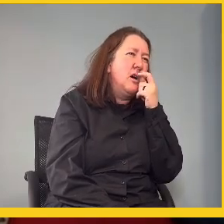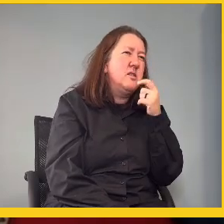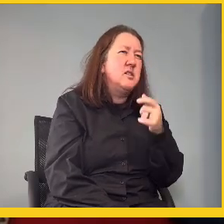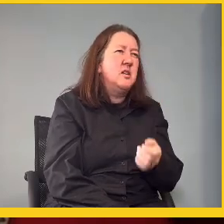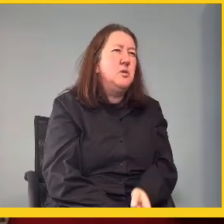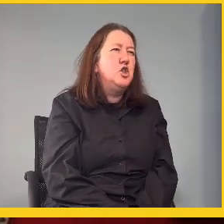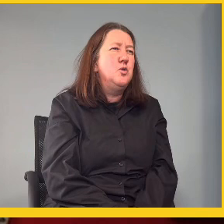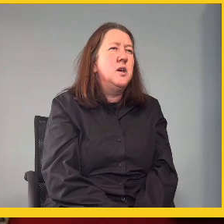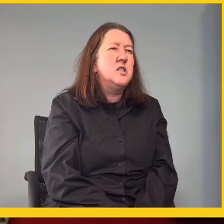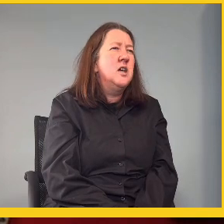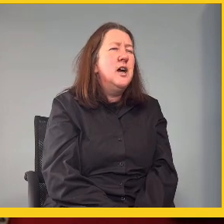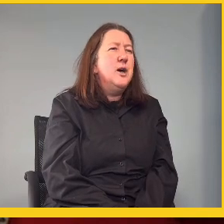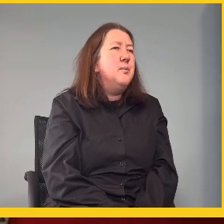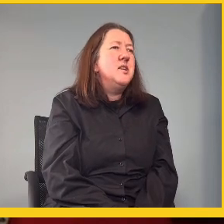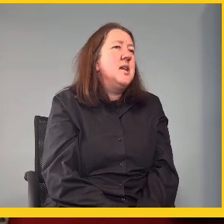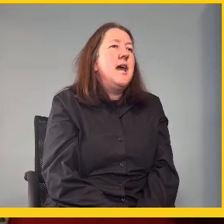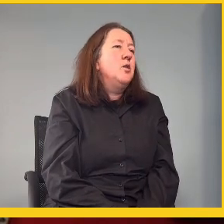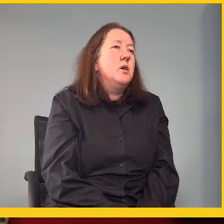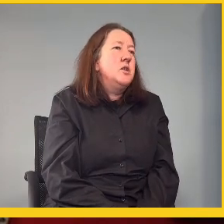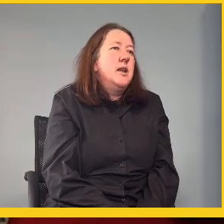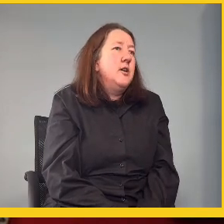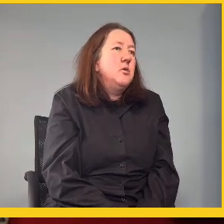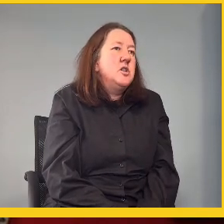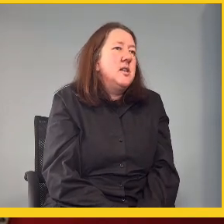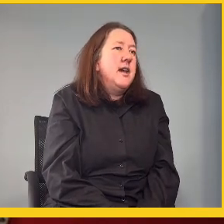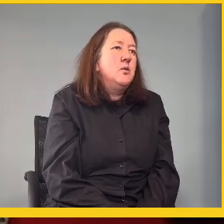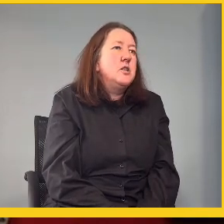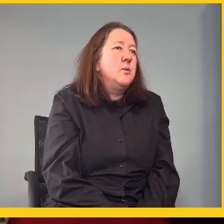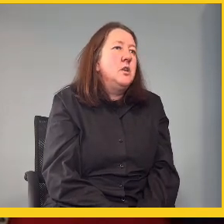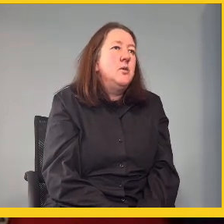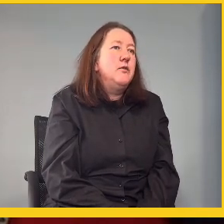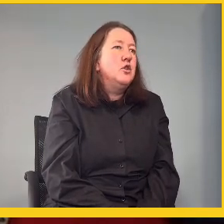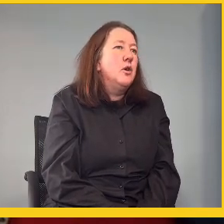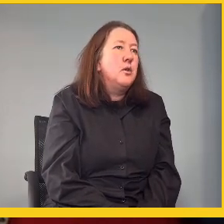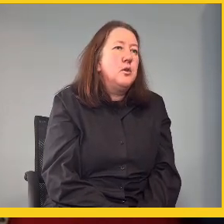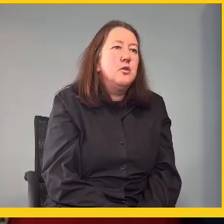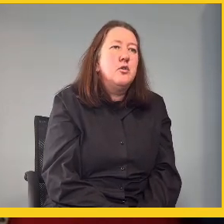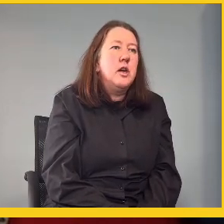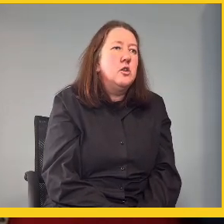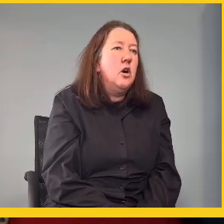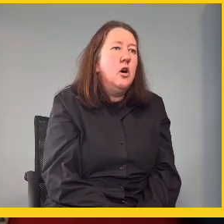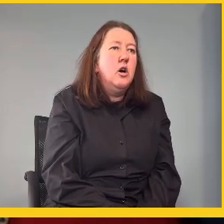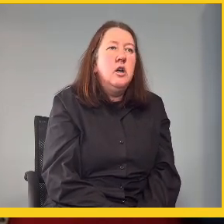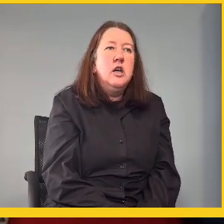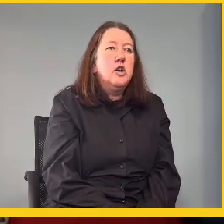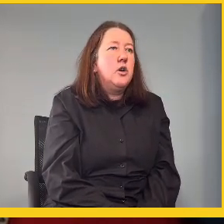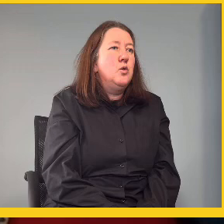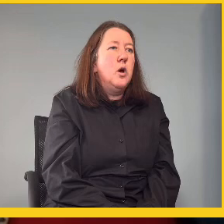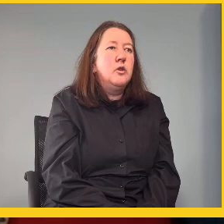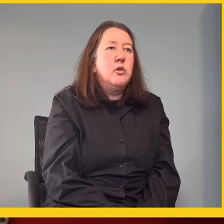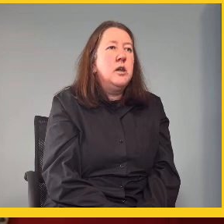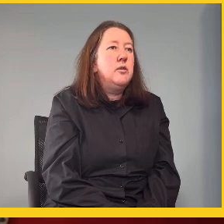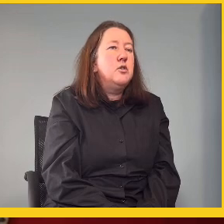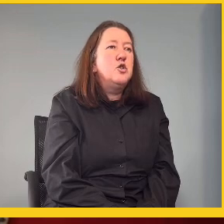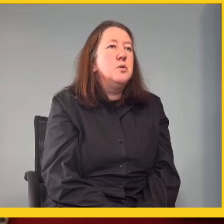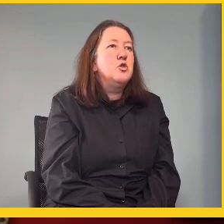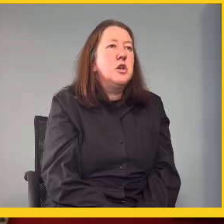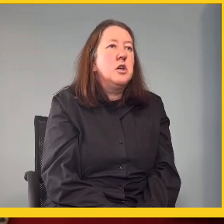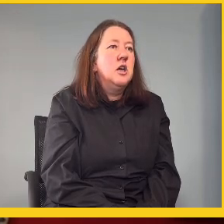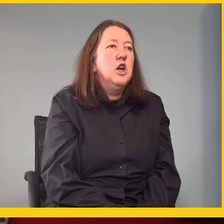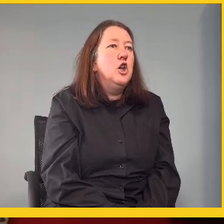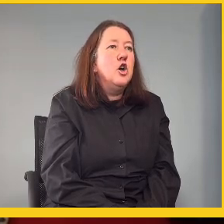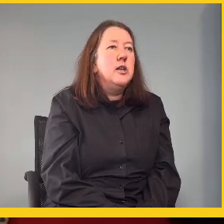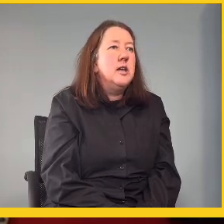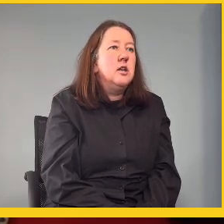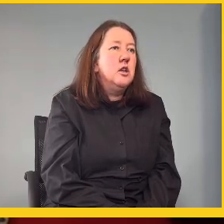language class is going to be too much, but it's a language, language is a language, I mean, you have to go through grade R, grade 1, right through to